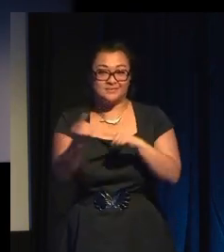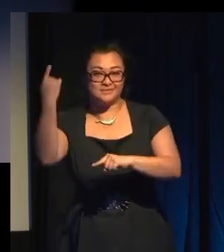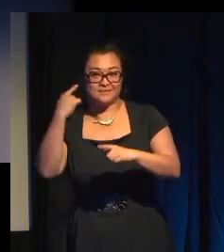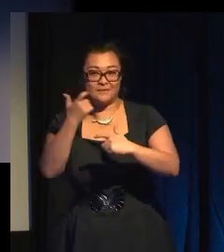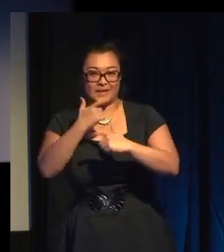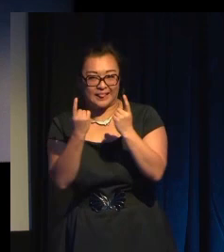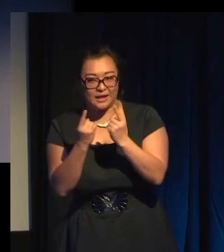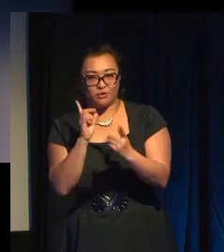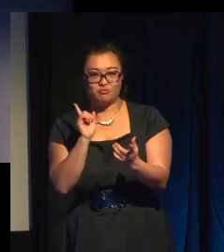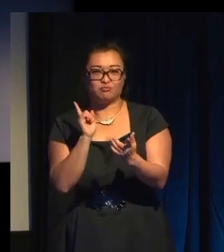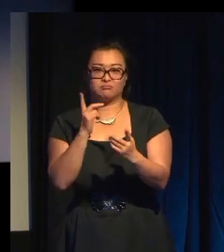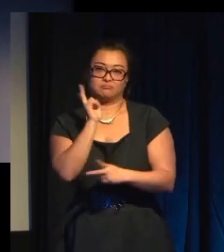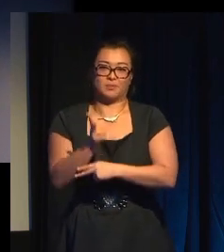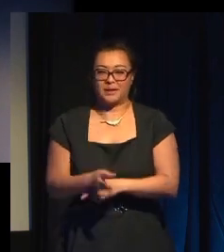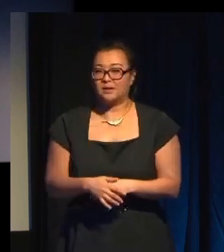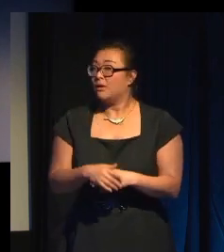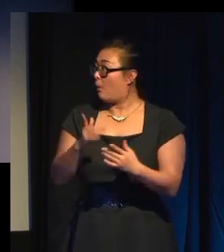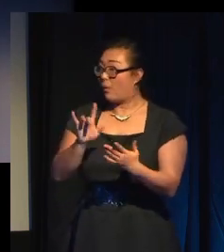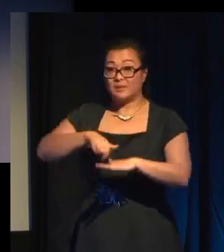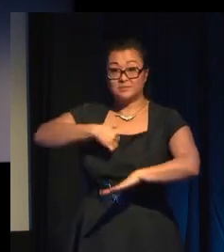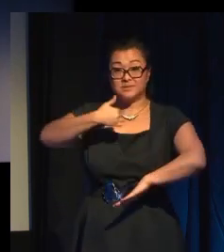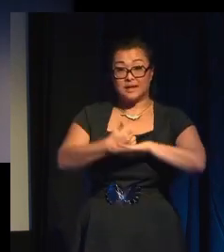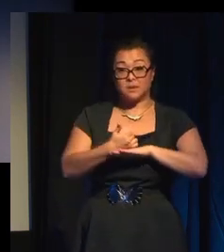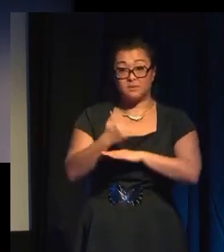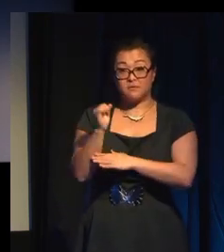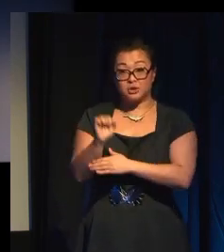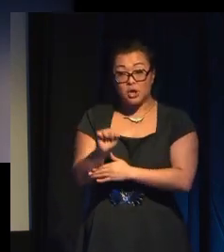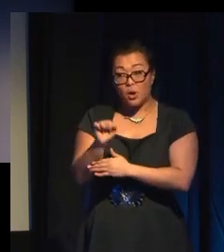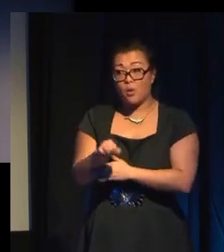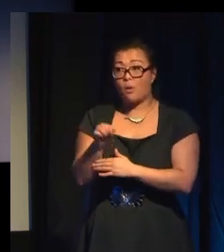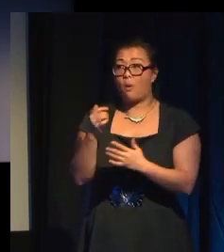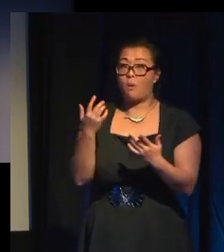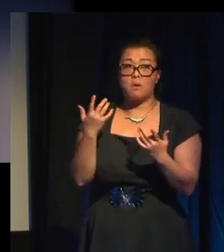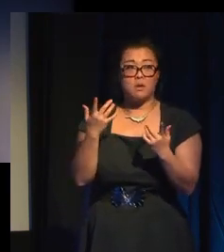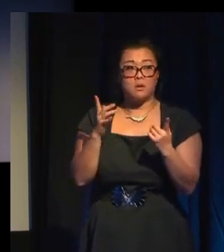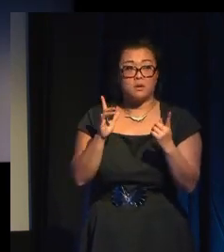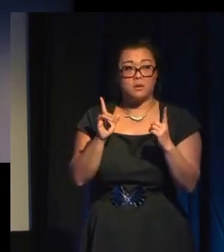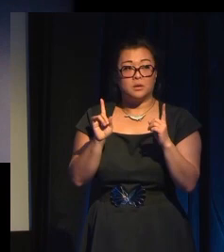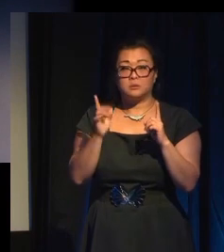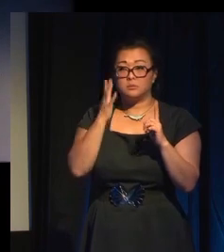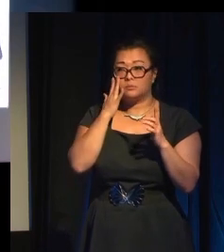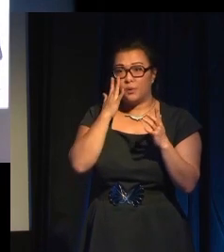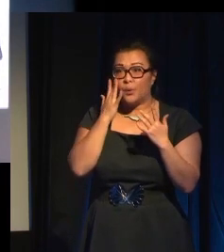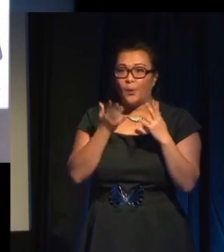all-important set-up of the joke, and then not meeting those expectations and then surprising the audience.